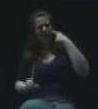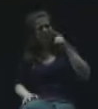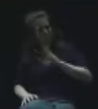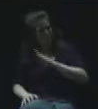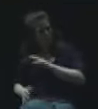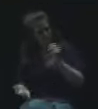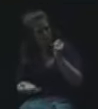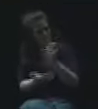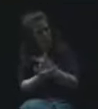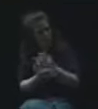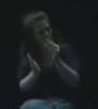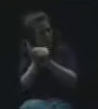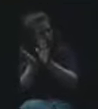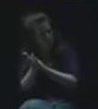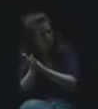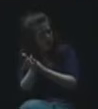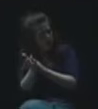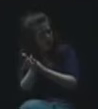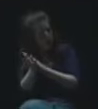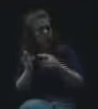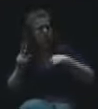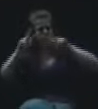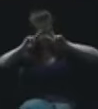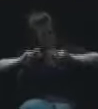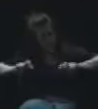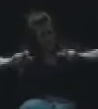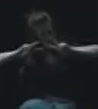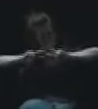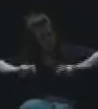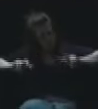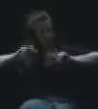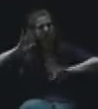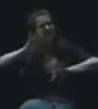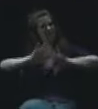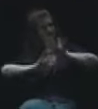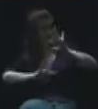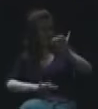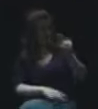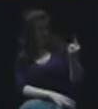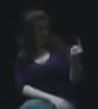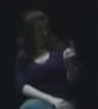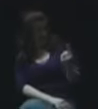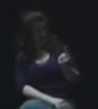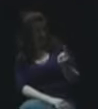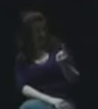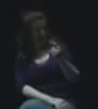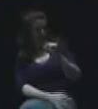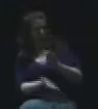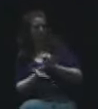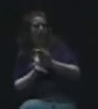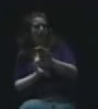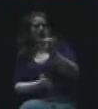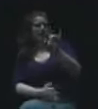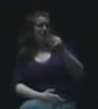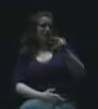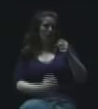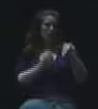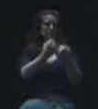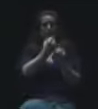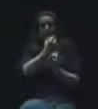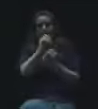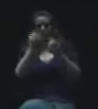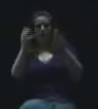contract. So when I started digging, I did find something, and it was a donation by a foundation,